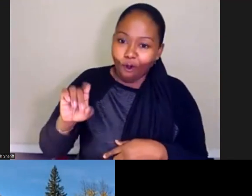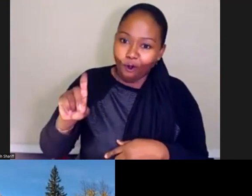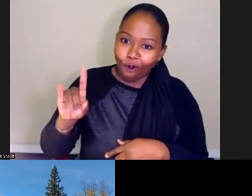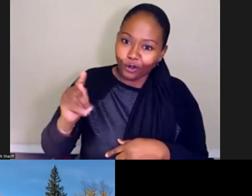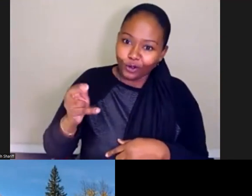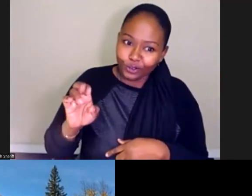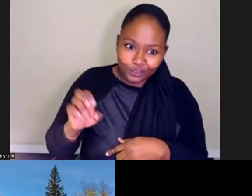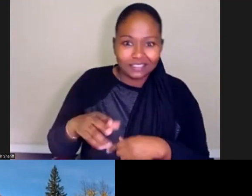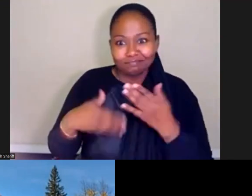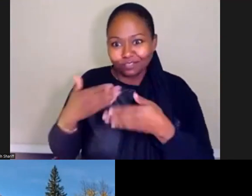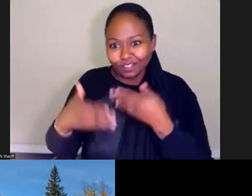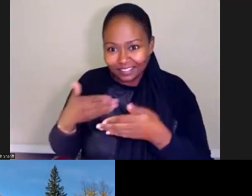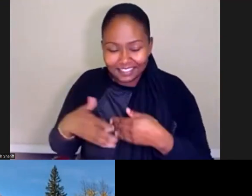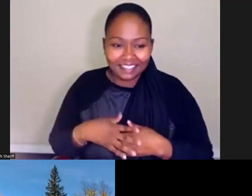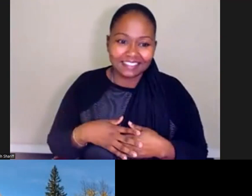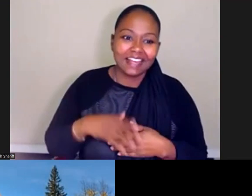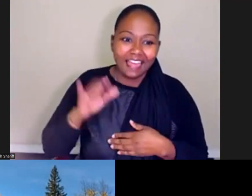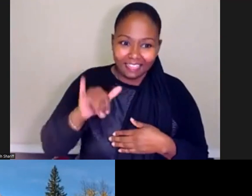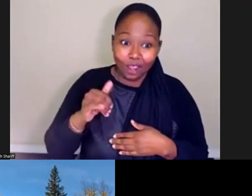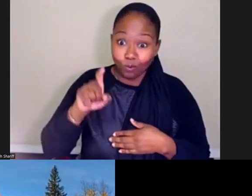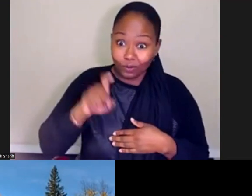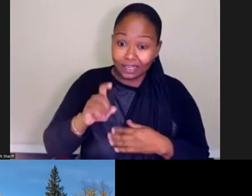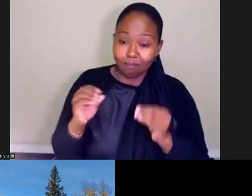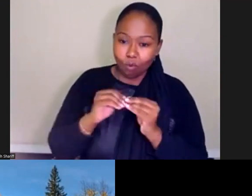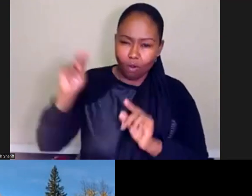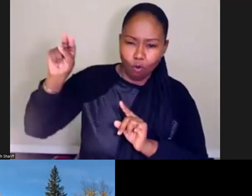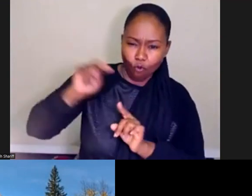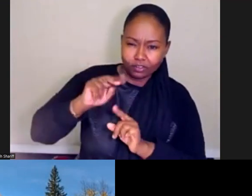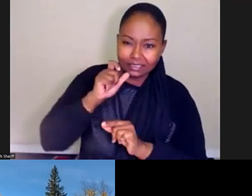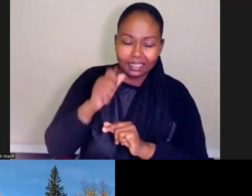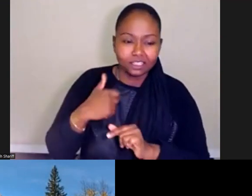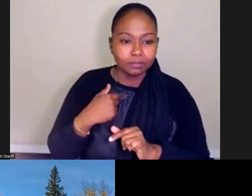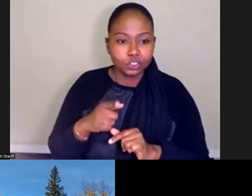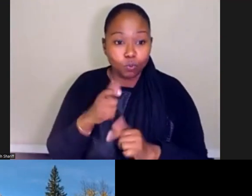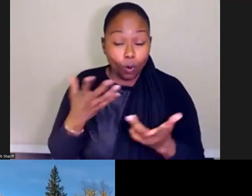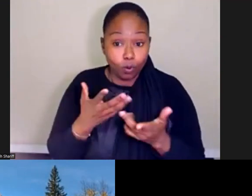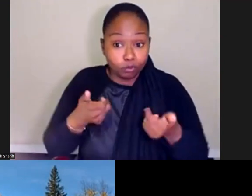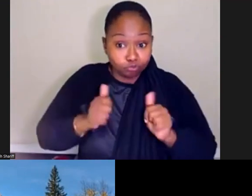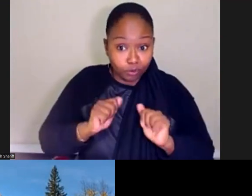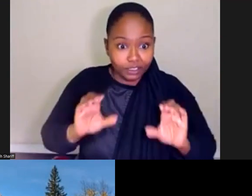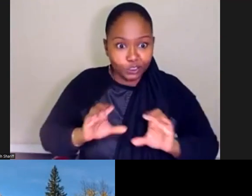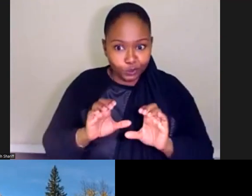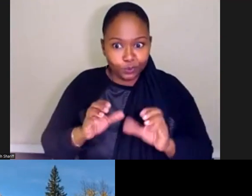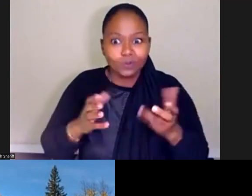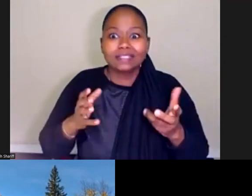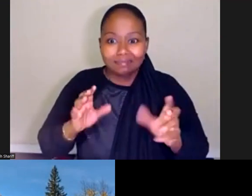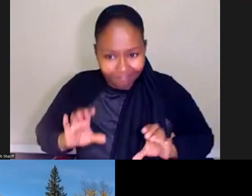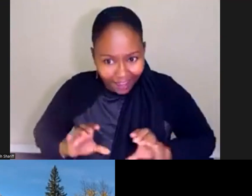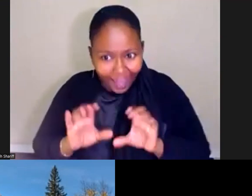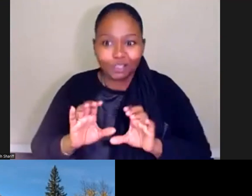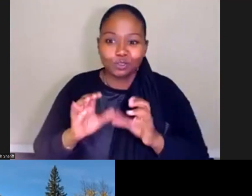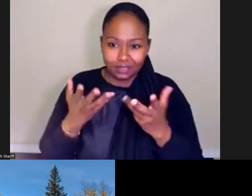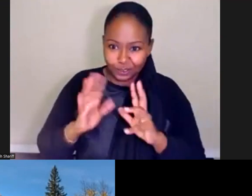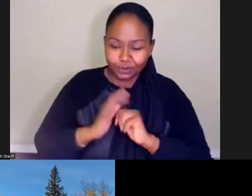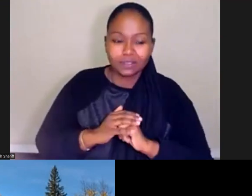that would provide another layer of oversight just to make sure that what we're attempting to do is being done and we're getting it right.